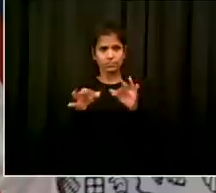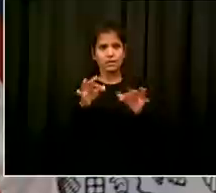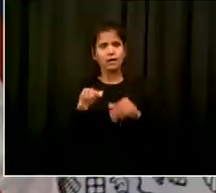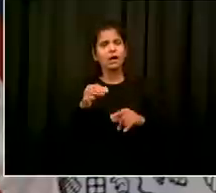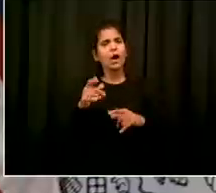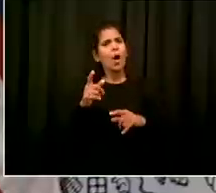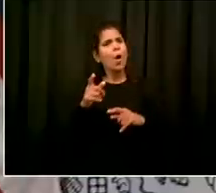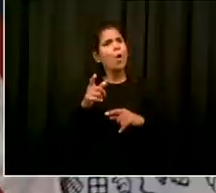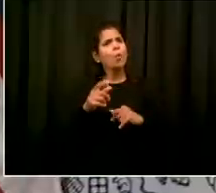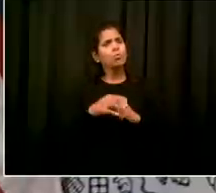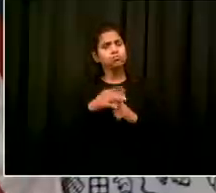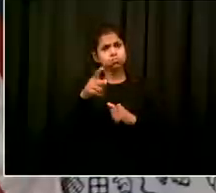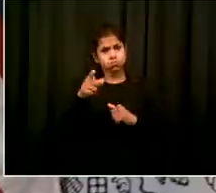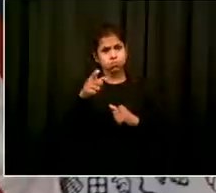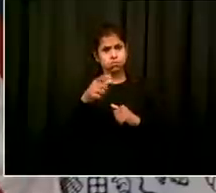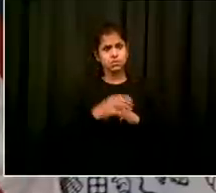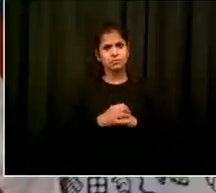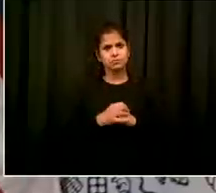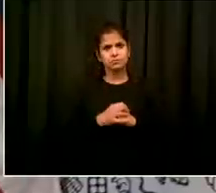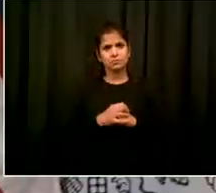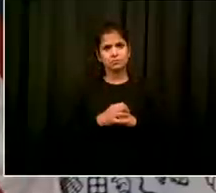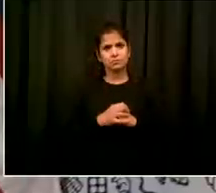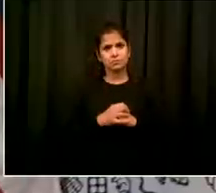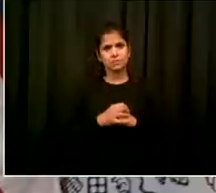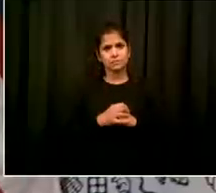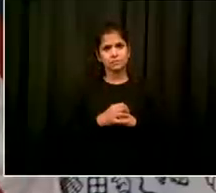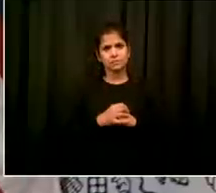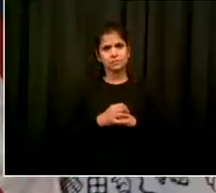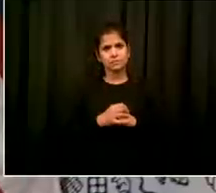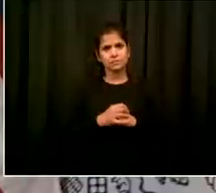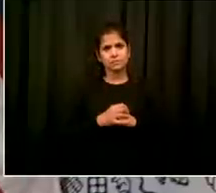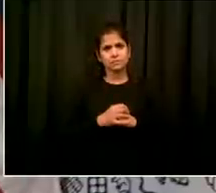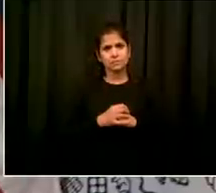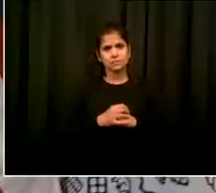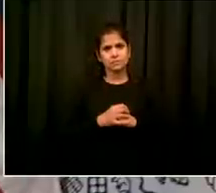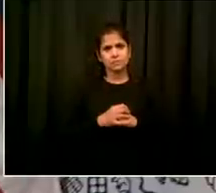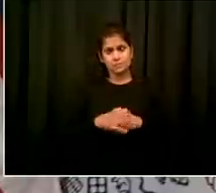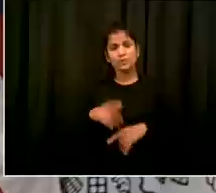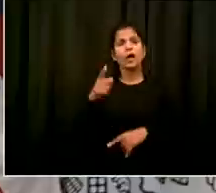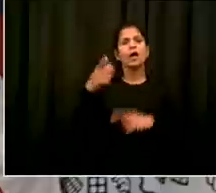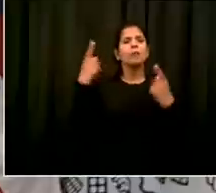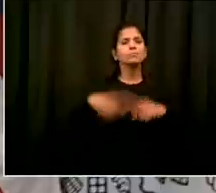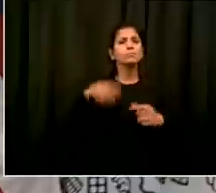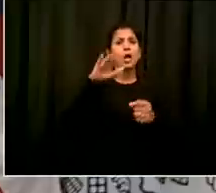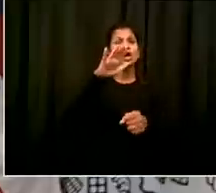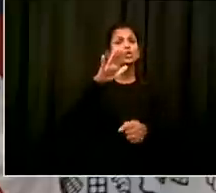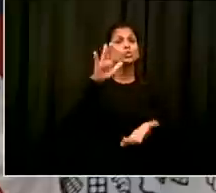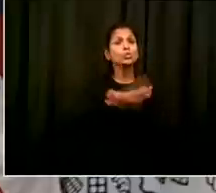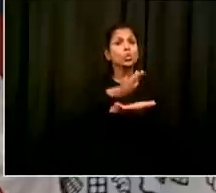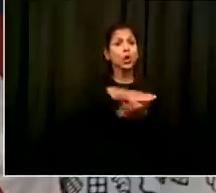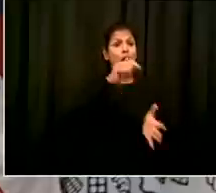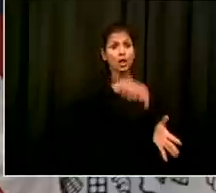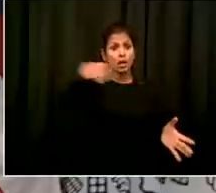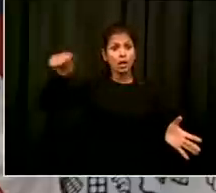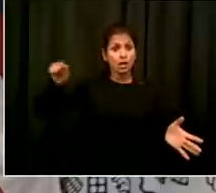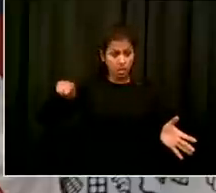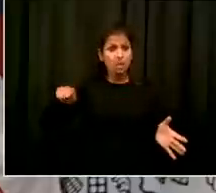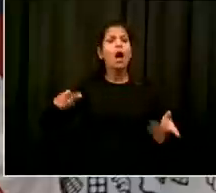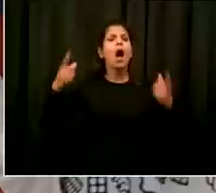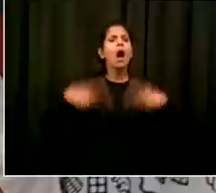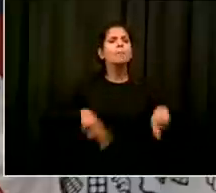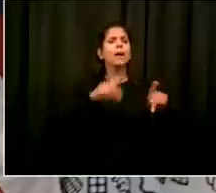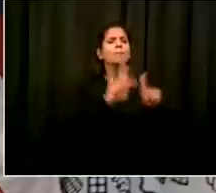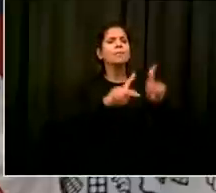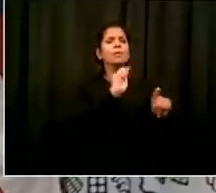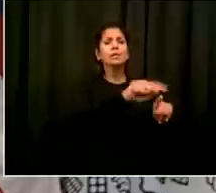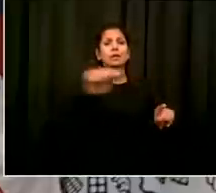you know did they get tested right there in the school and what happens if someone refuses and just basically that the nitty-gritty of how it's going